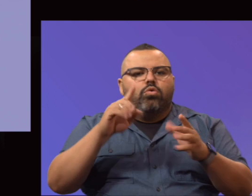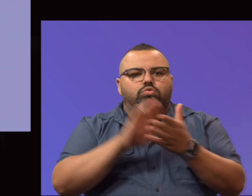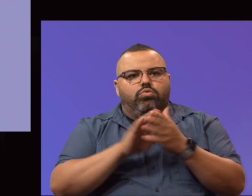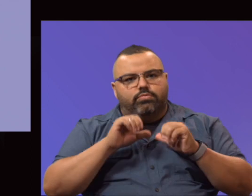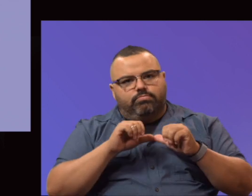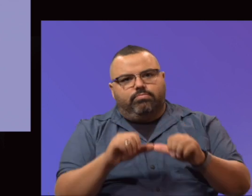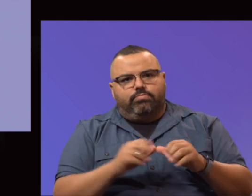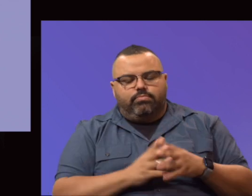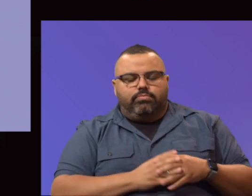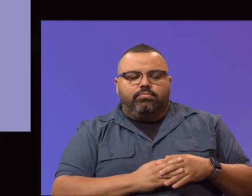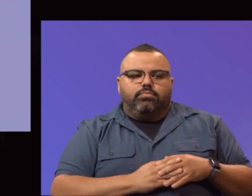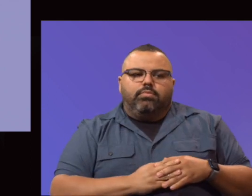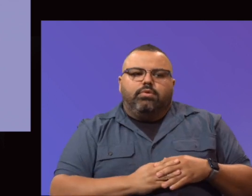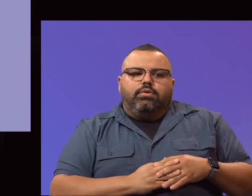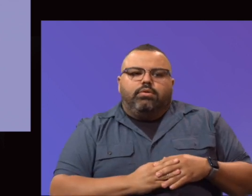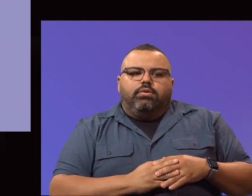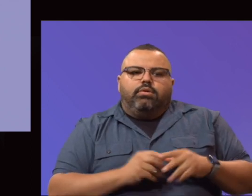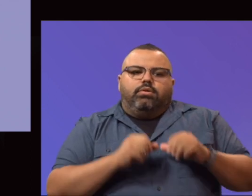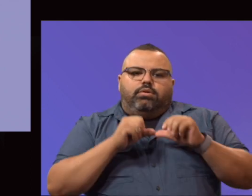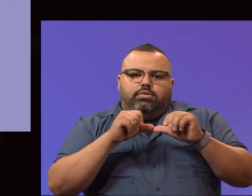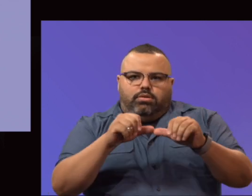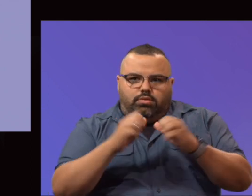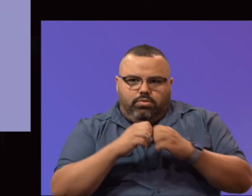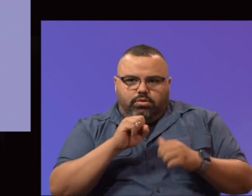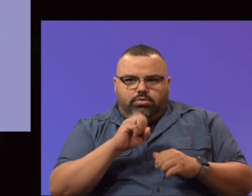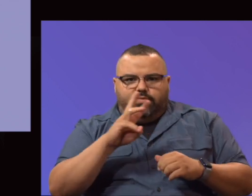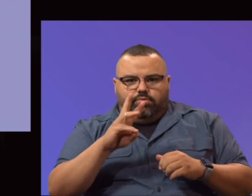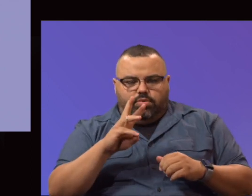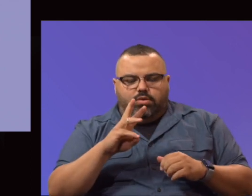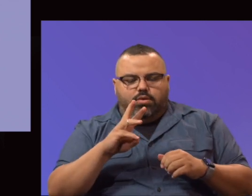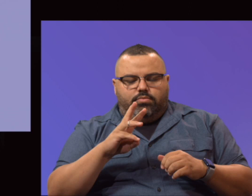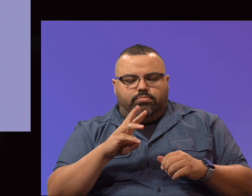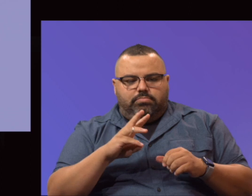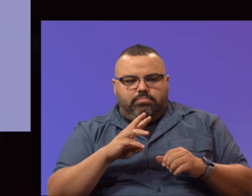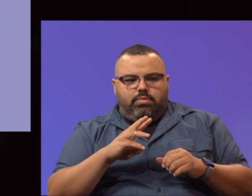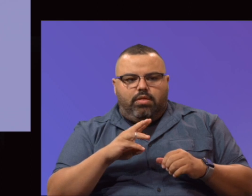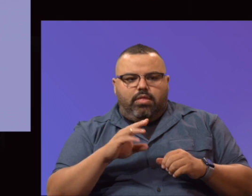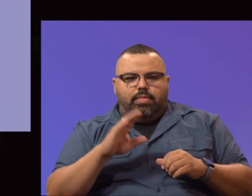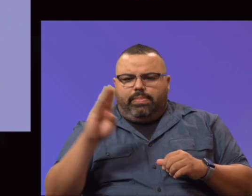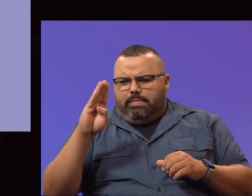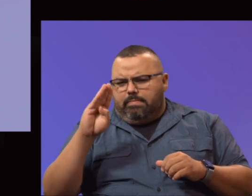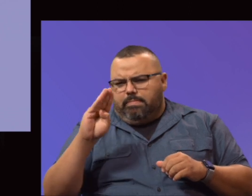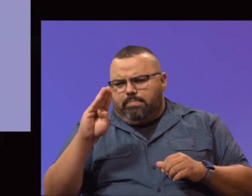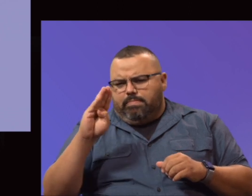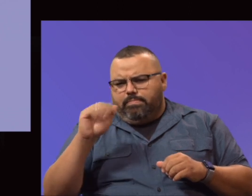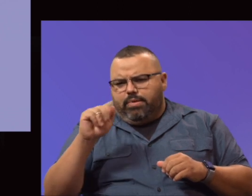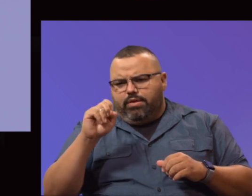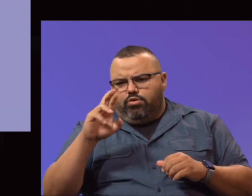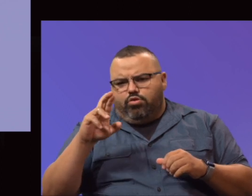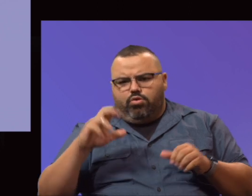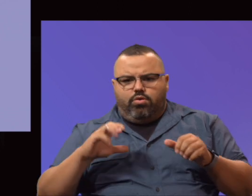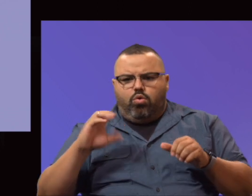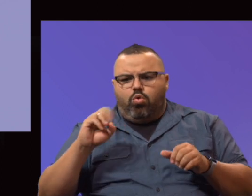Continuing with our software applications and analytics. The Banner Oracle upgrade. The DBA team upgraded Banner